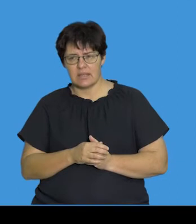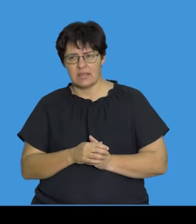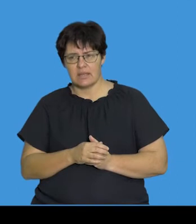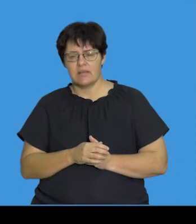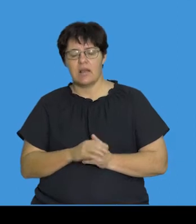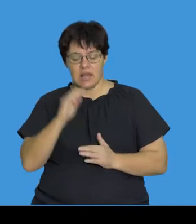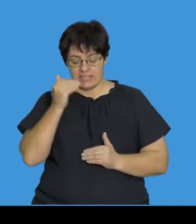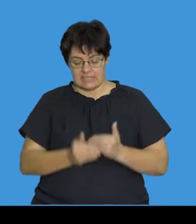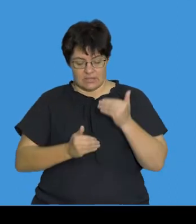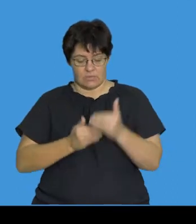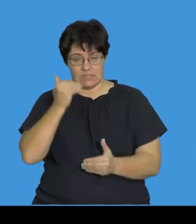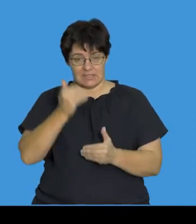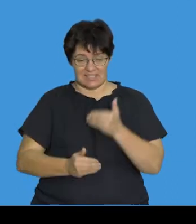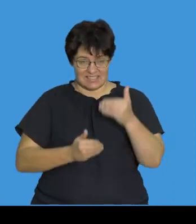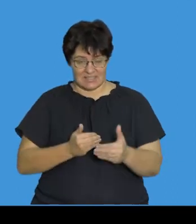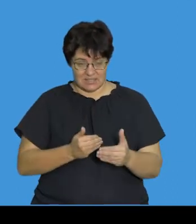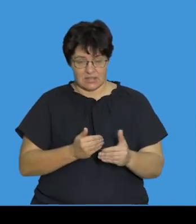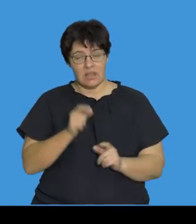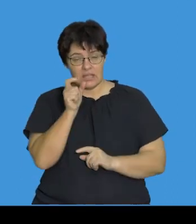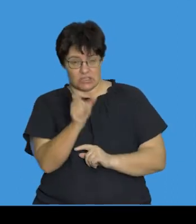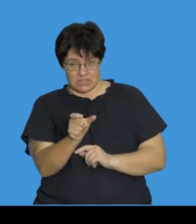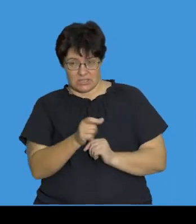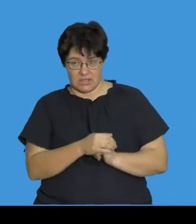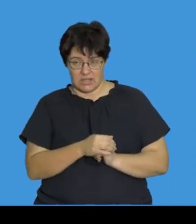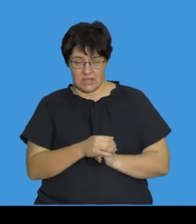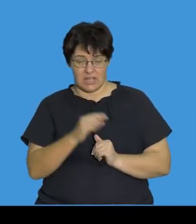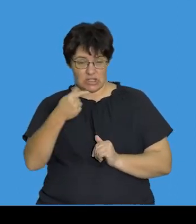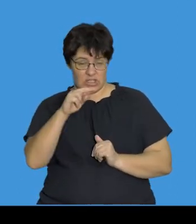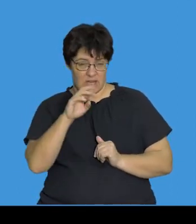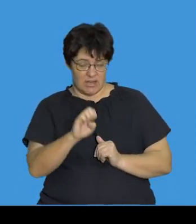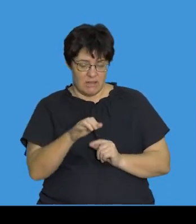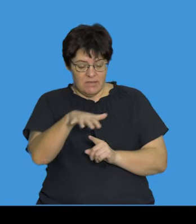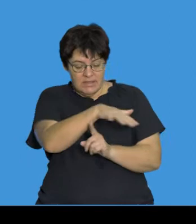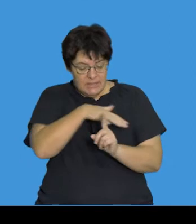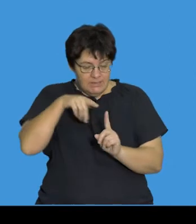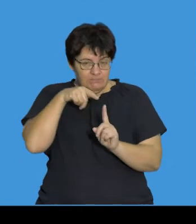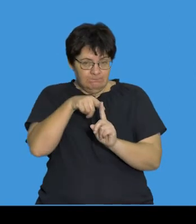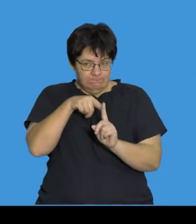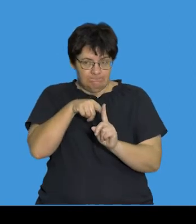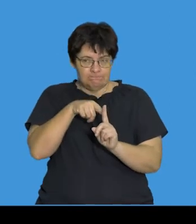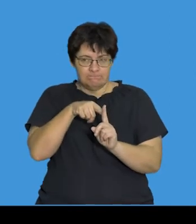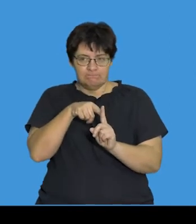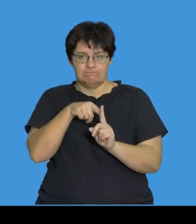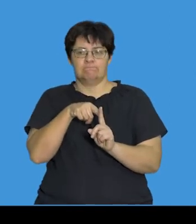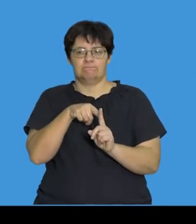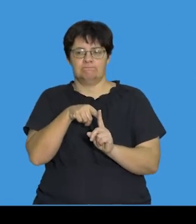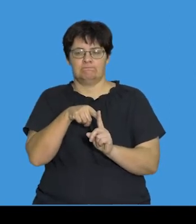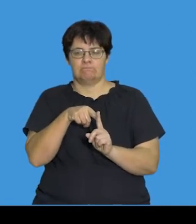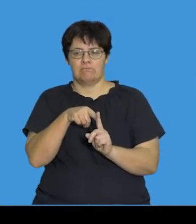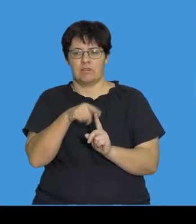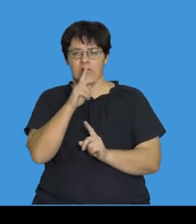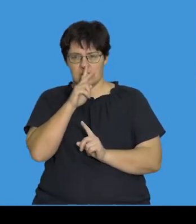a specific sequence where that's the gene or if we kind of focus on an area of that segment,